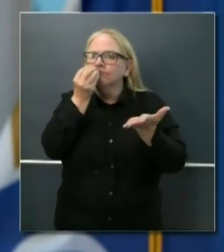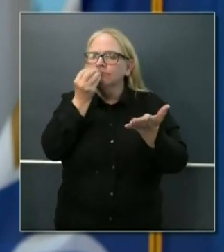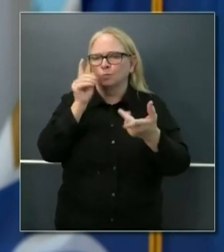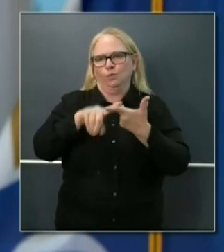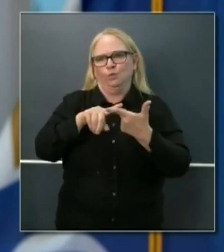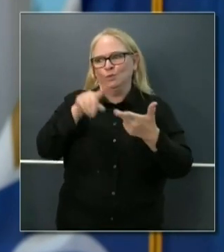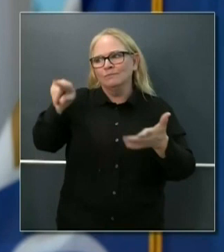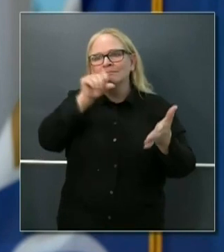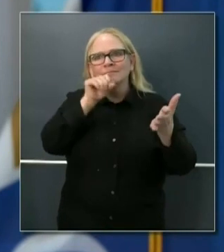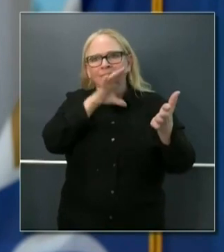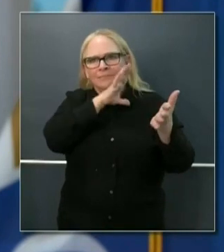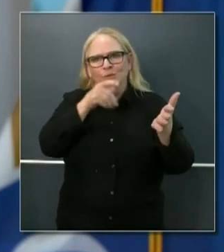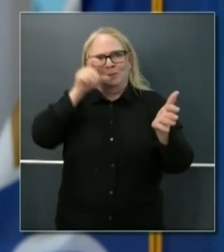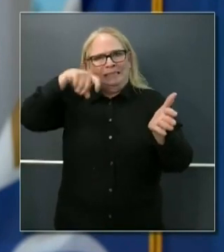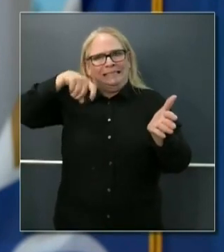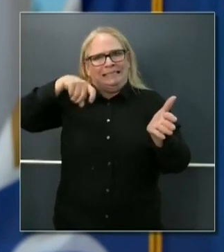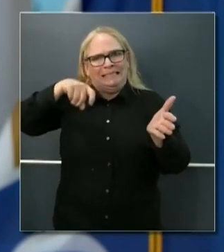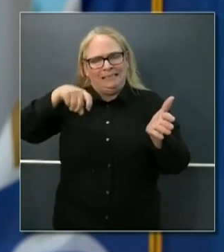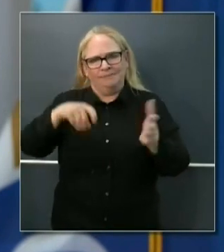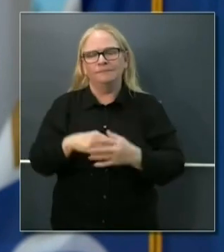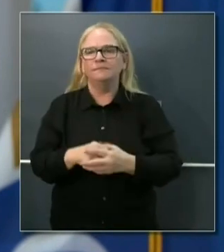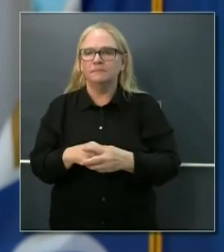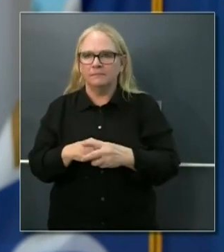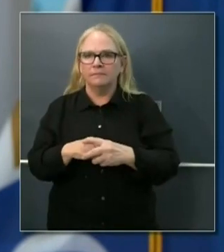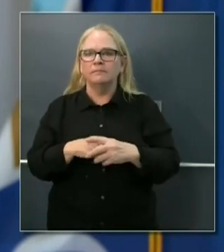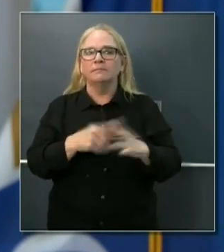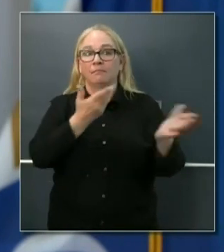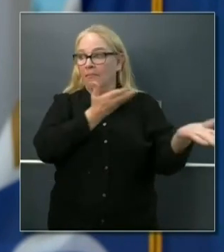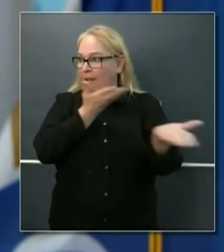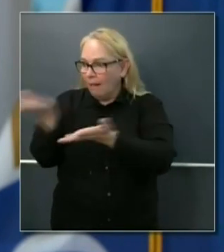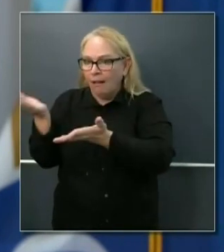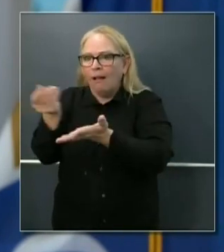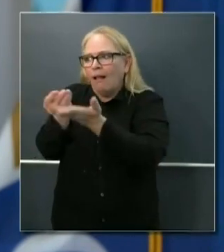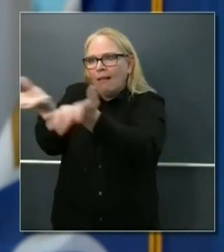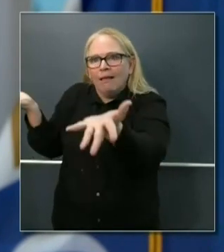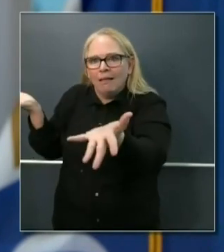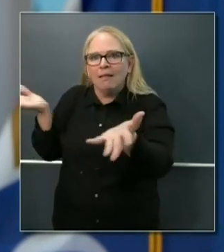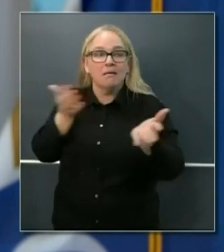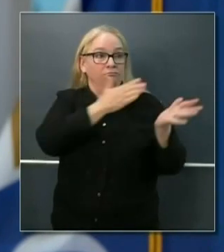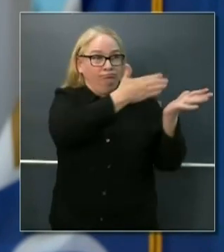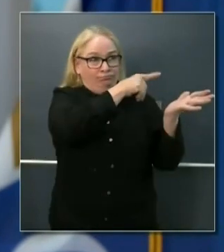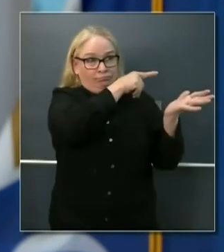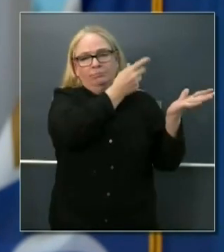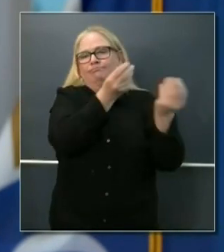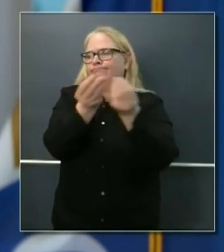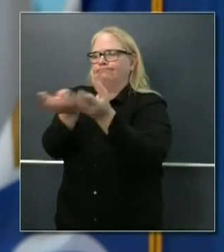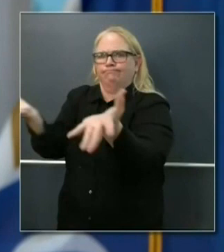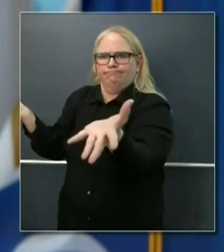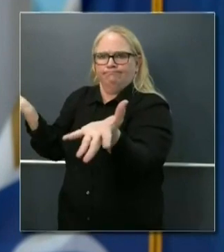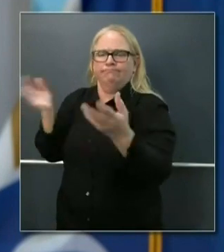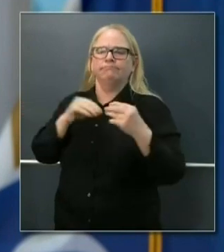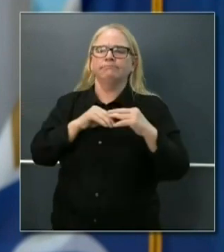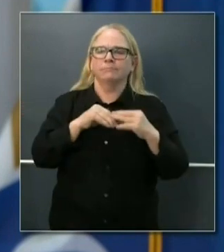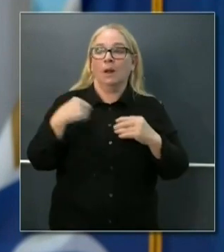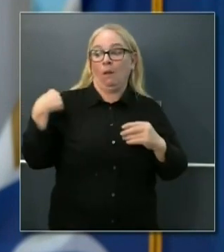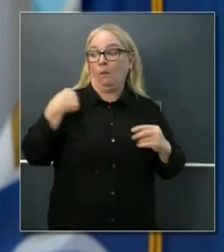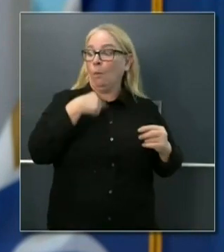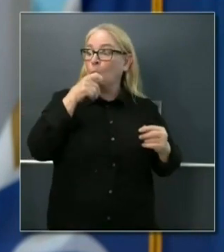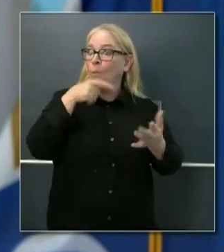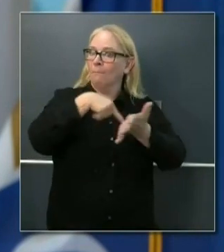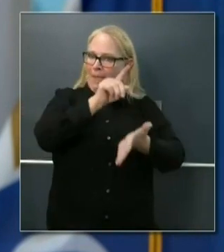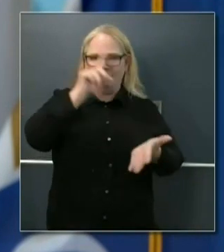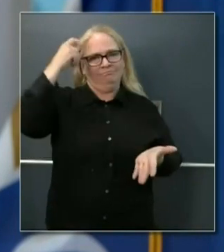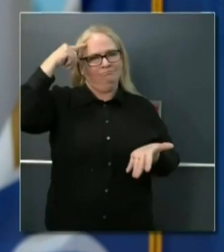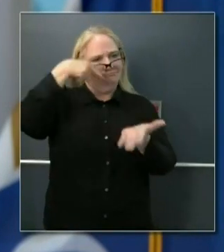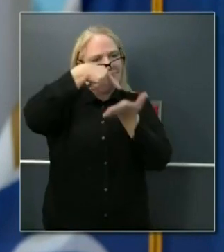seniors, and have the capacity to not only deliver and prepare, but to pay for this endeavor. This partnership will